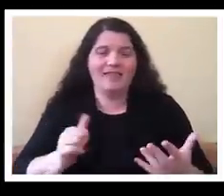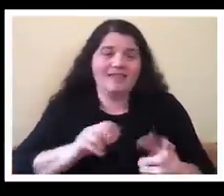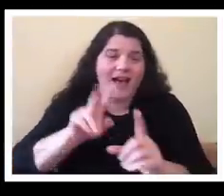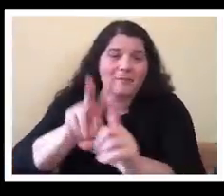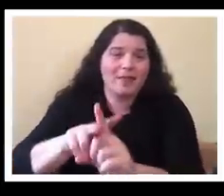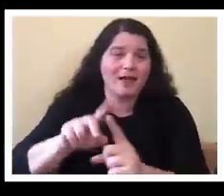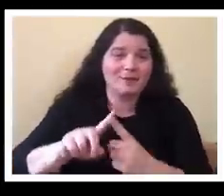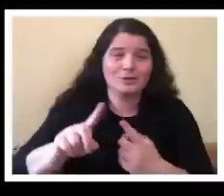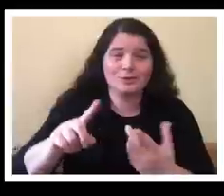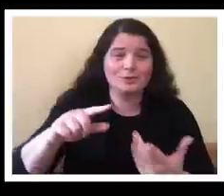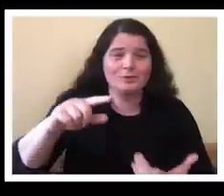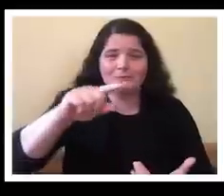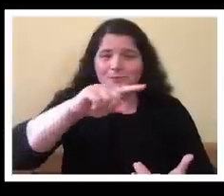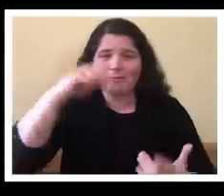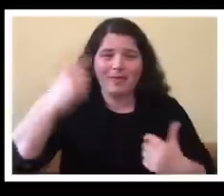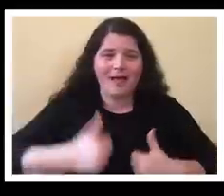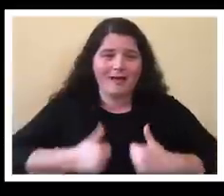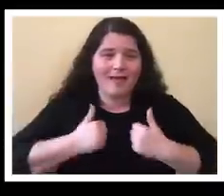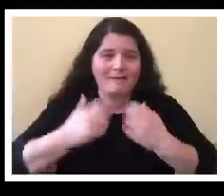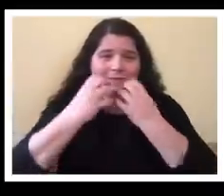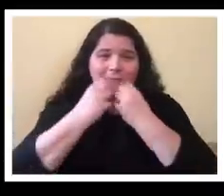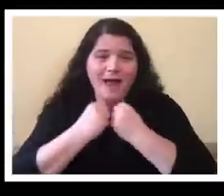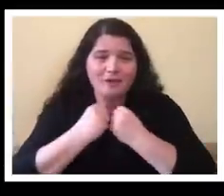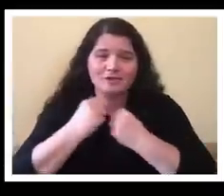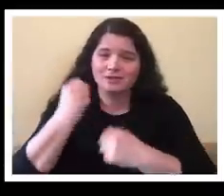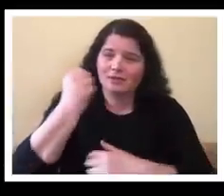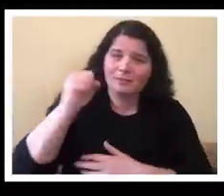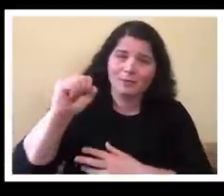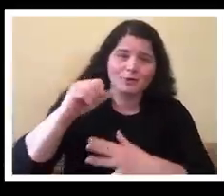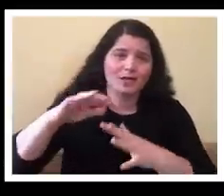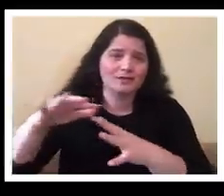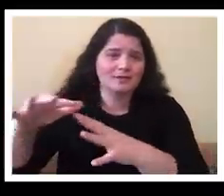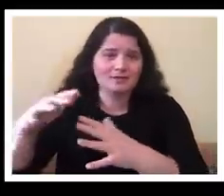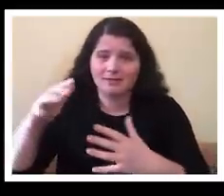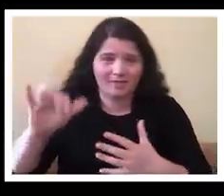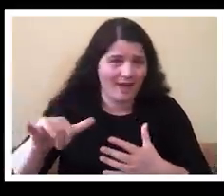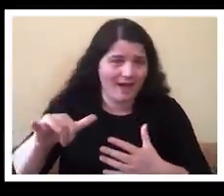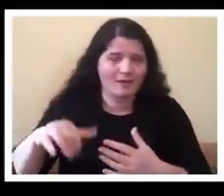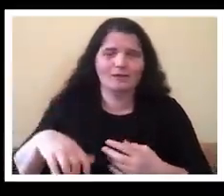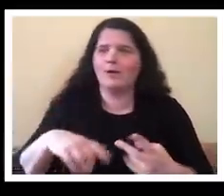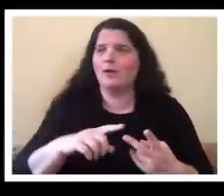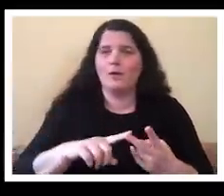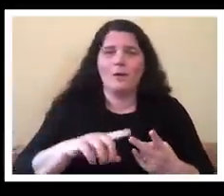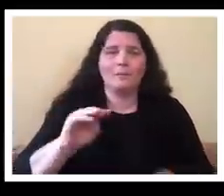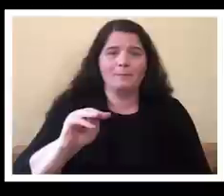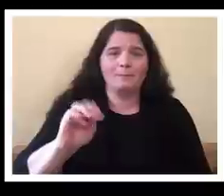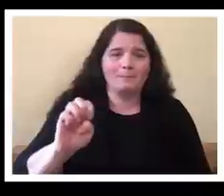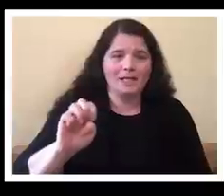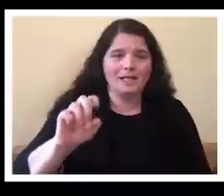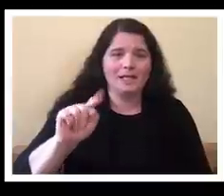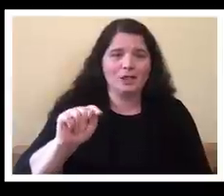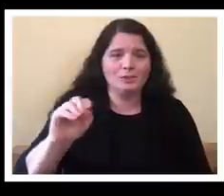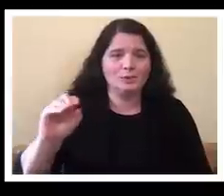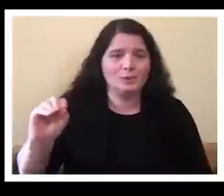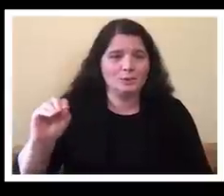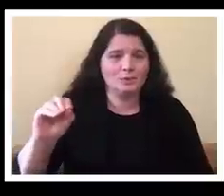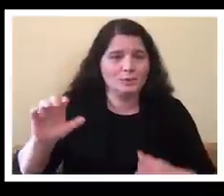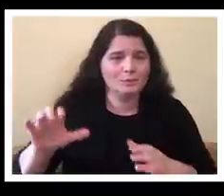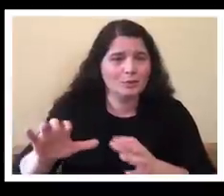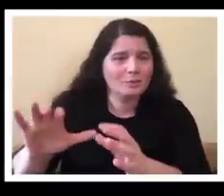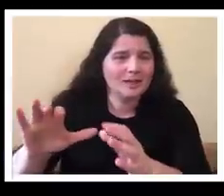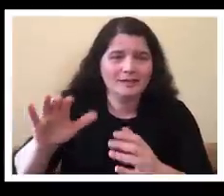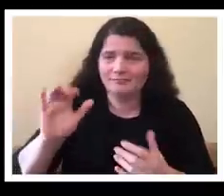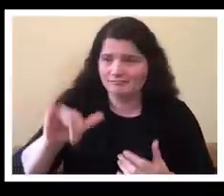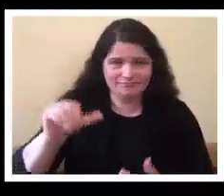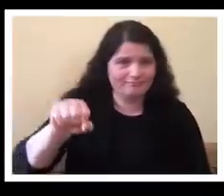Matters protests today, or we're talking about the Me Too movement, or we're talking